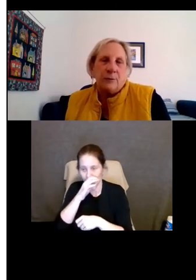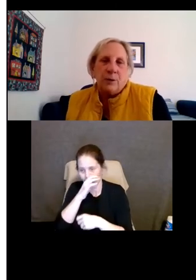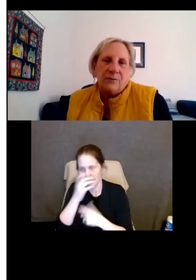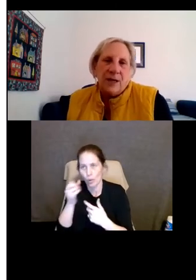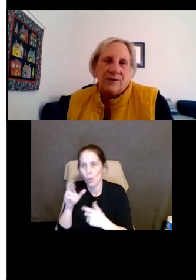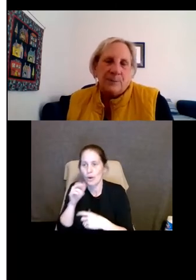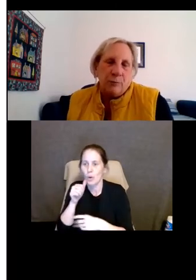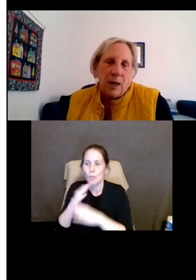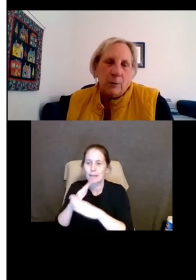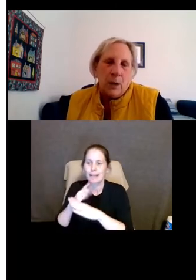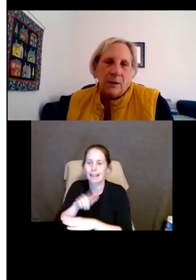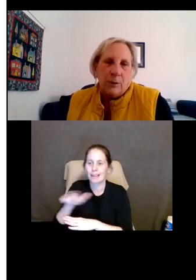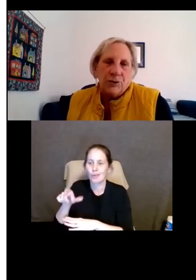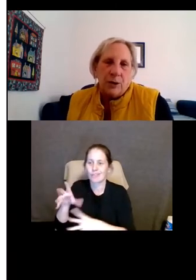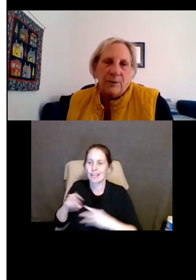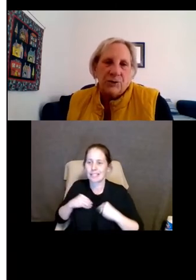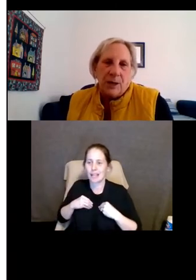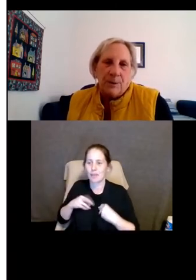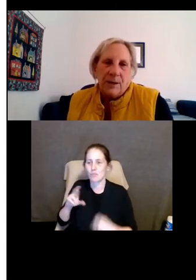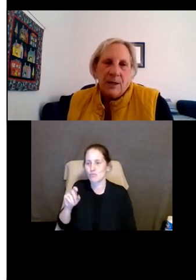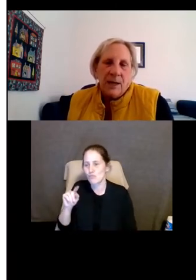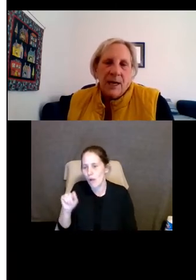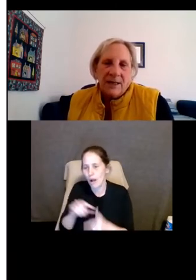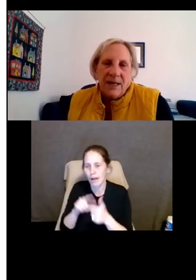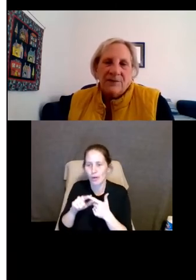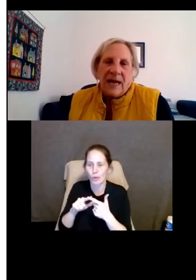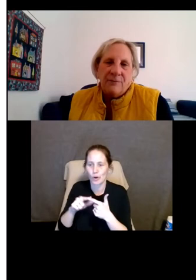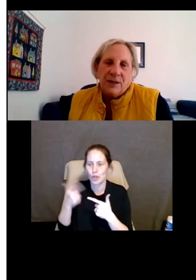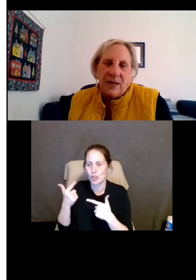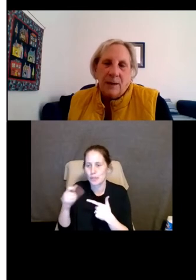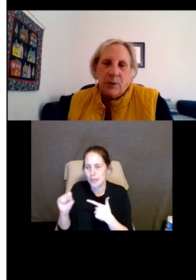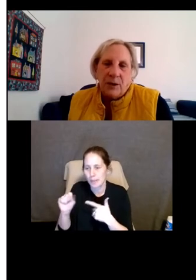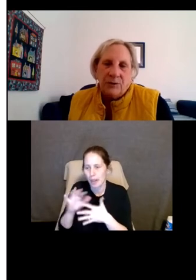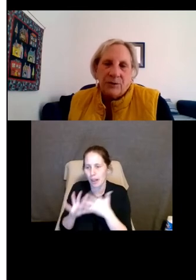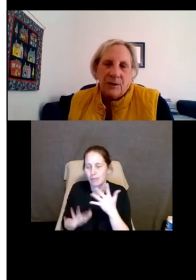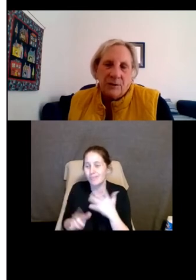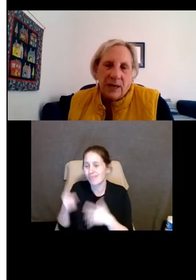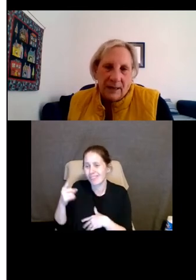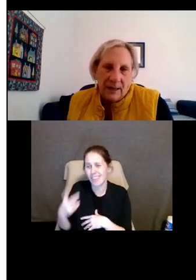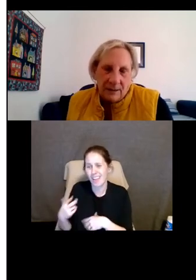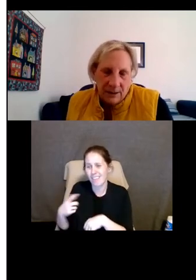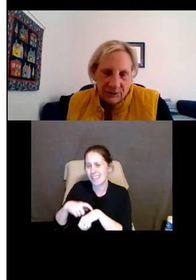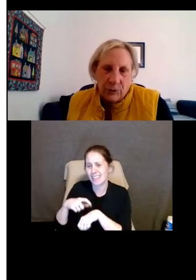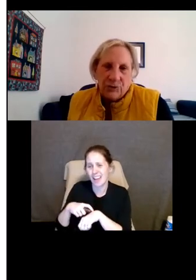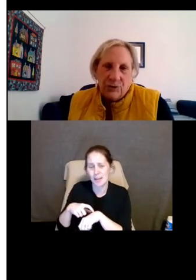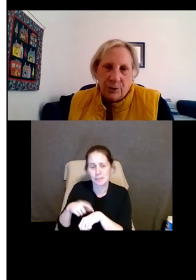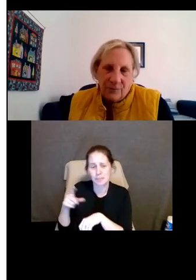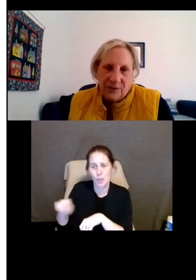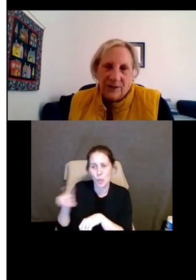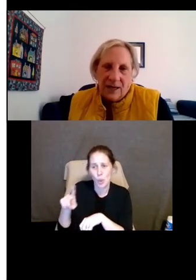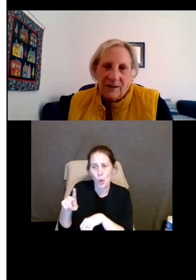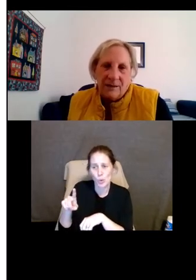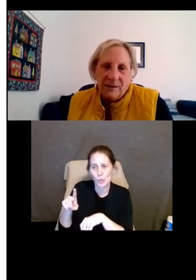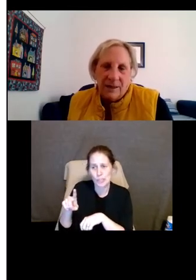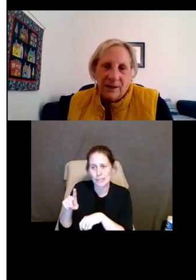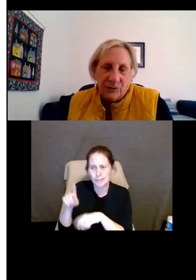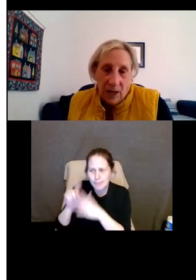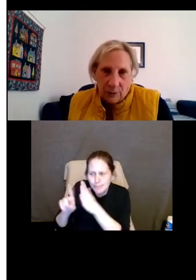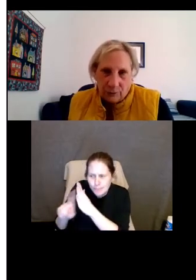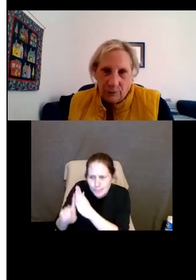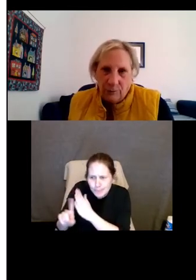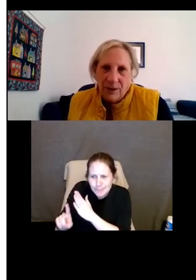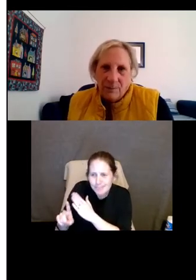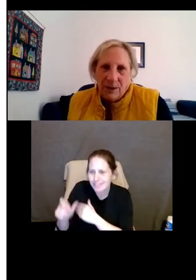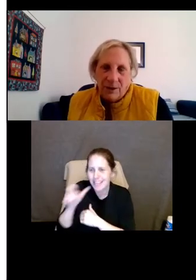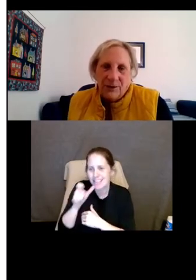protect the landlord if they accept a Riteweiler or a German Shepherd. At least half the time when those assertions are investigated, it